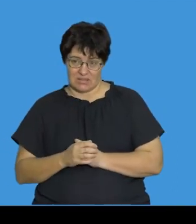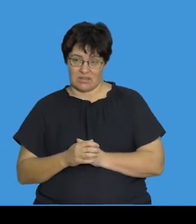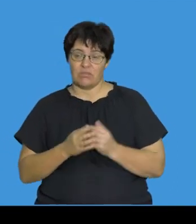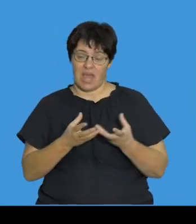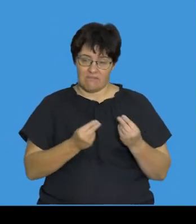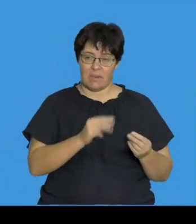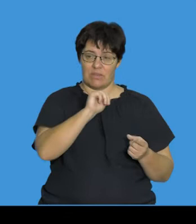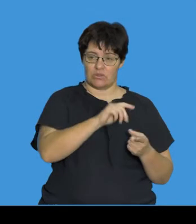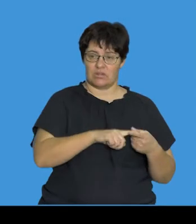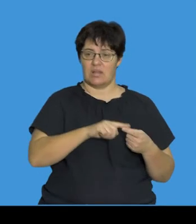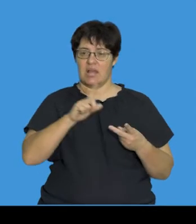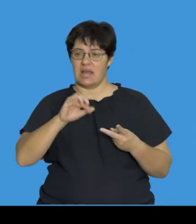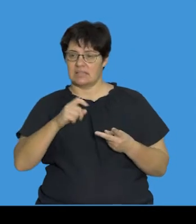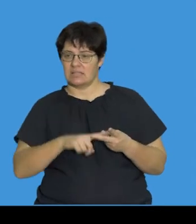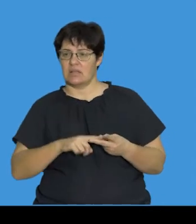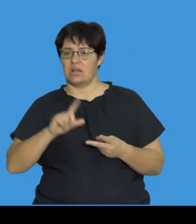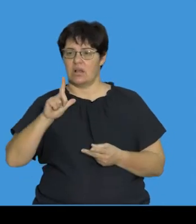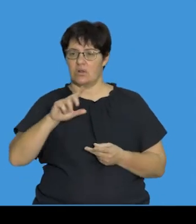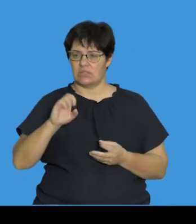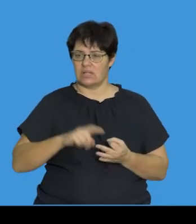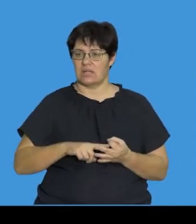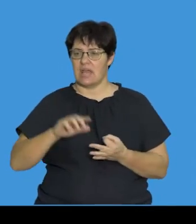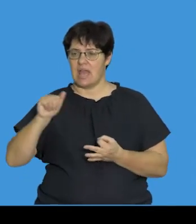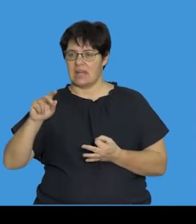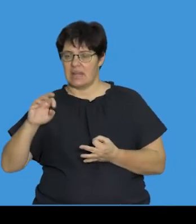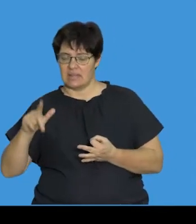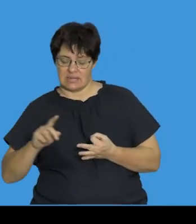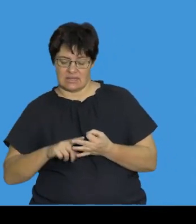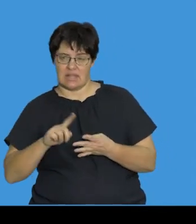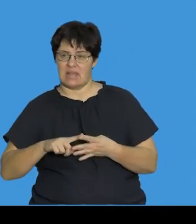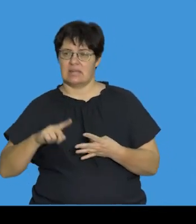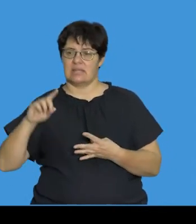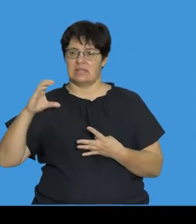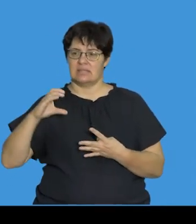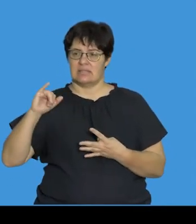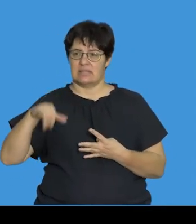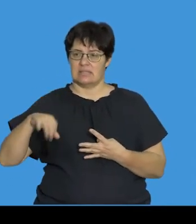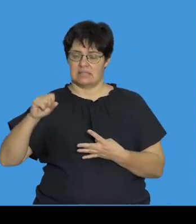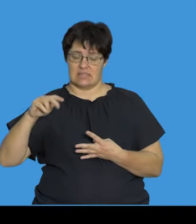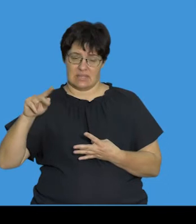of methionine, lysine, leucine, alanine, and cysteine.